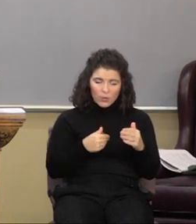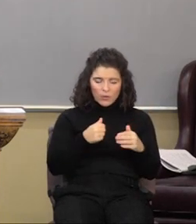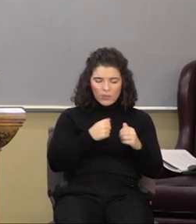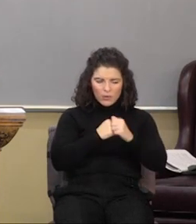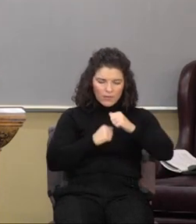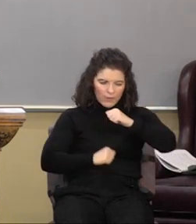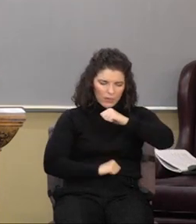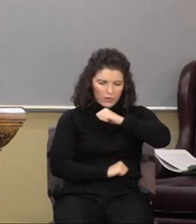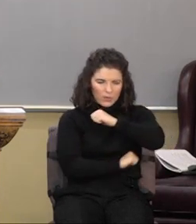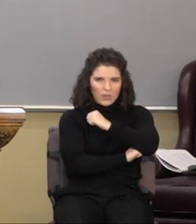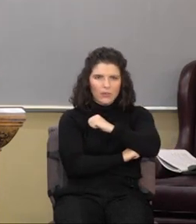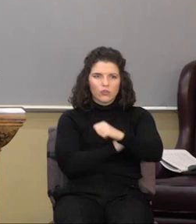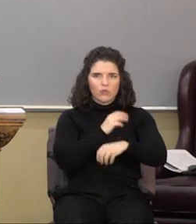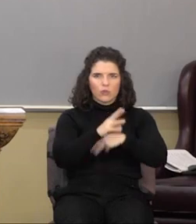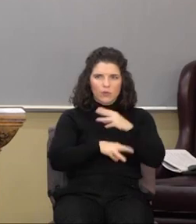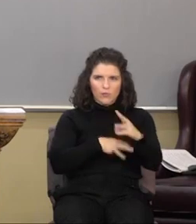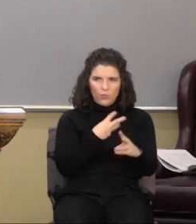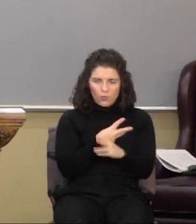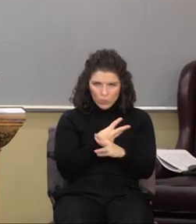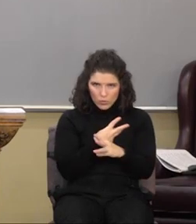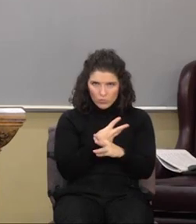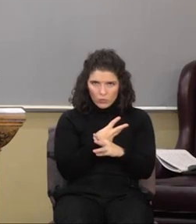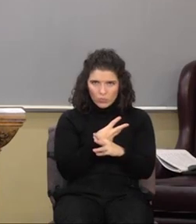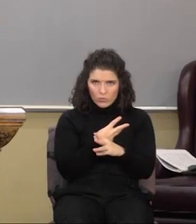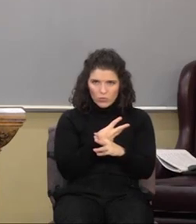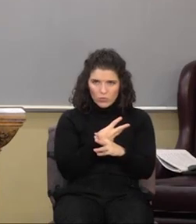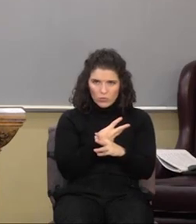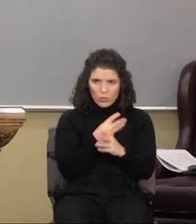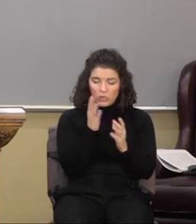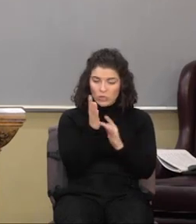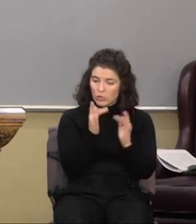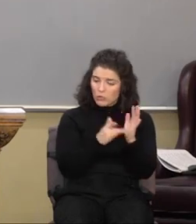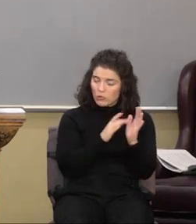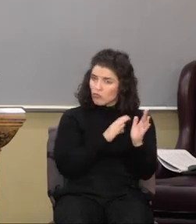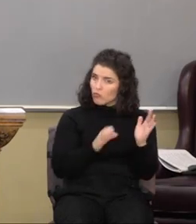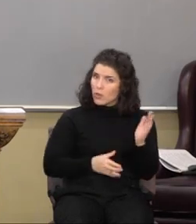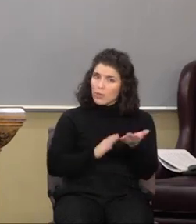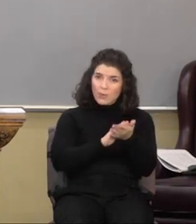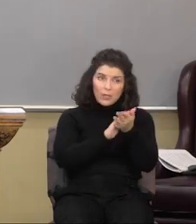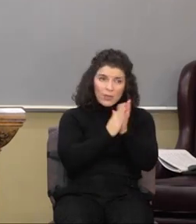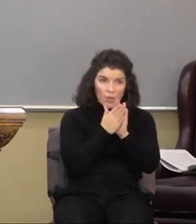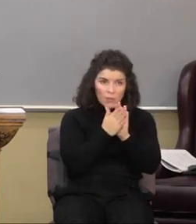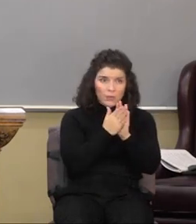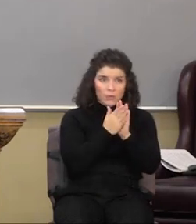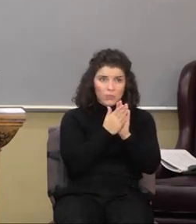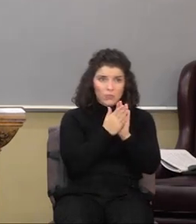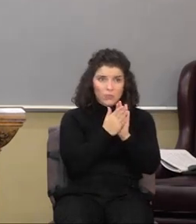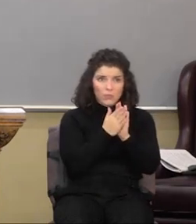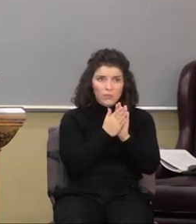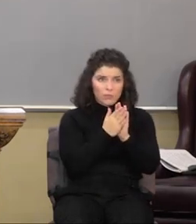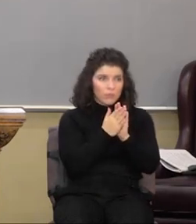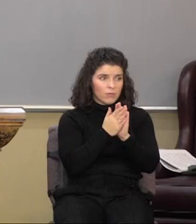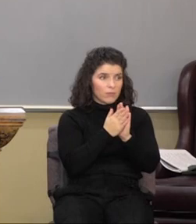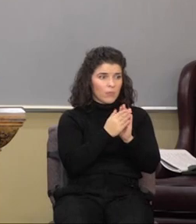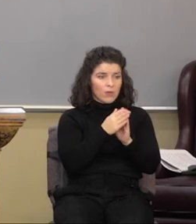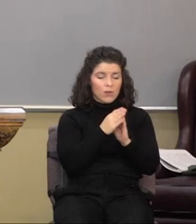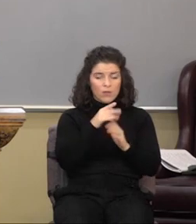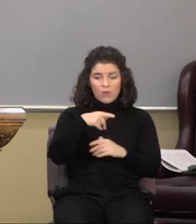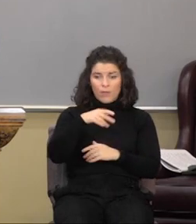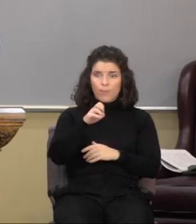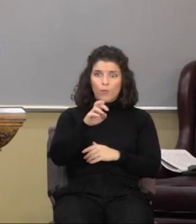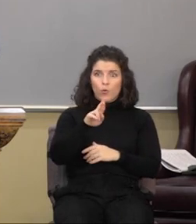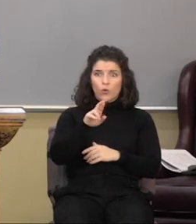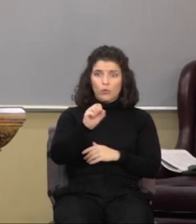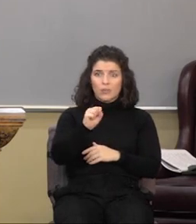foundation of the world. Jesus Christ becomes the personification of God's love.